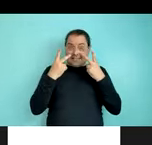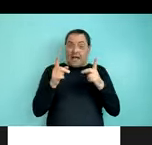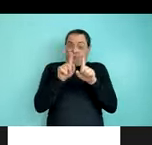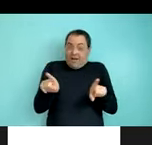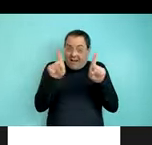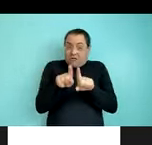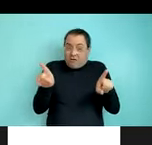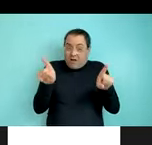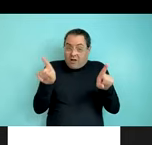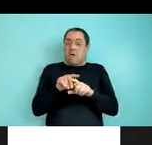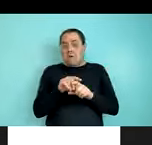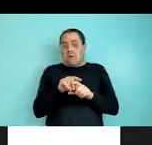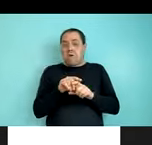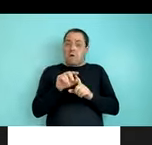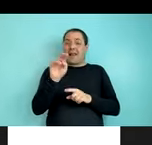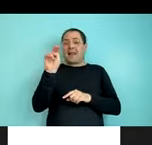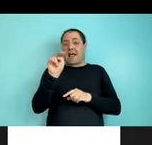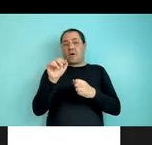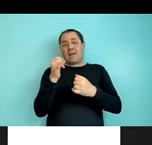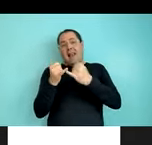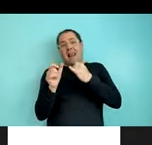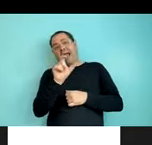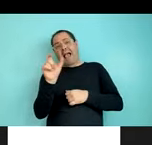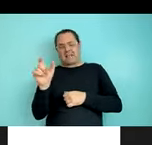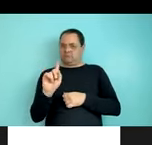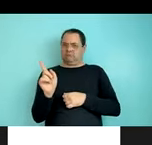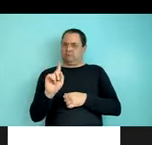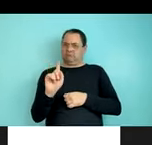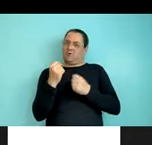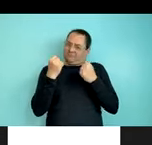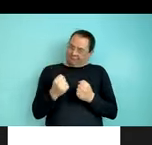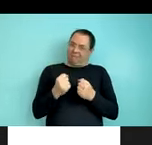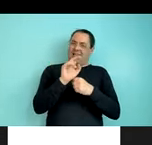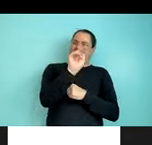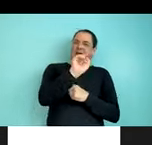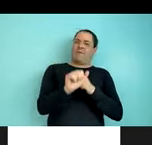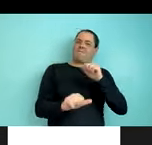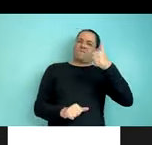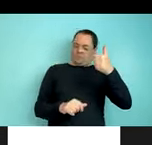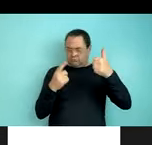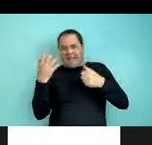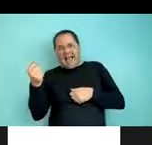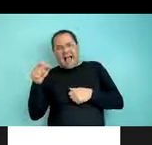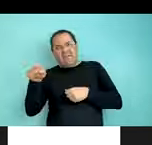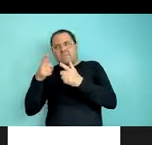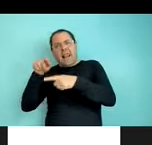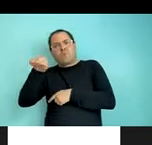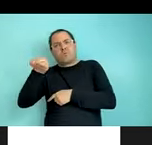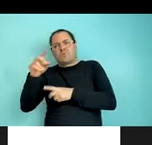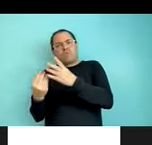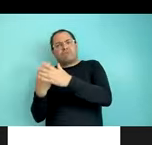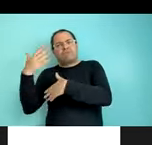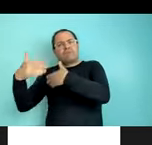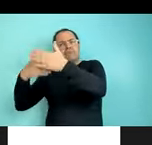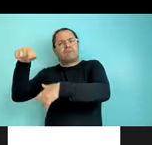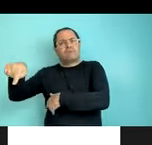that noun last order, but these orders do exist in language. So an important question is how those noun last orders develop in spite of